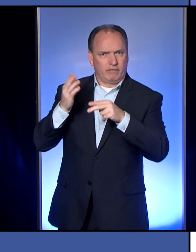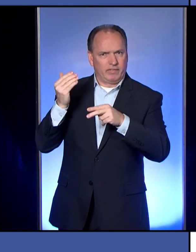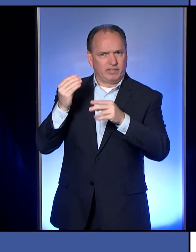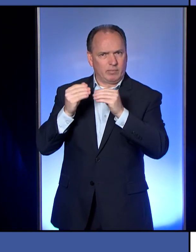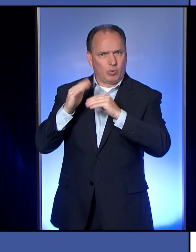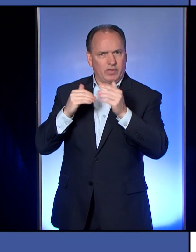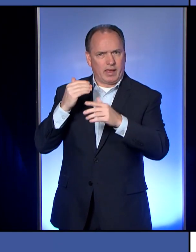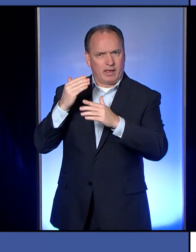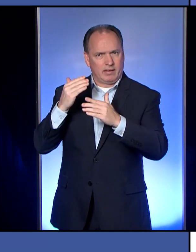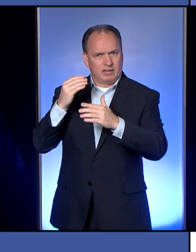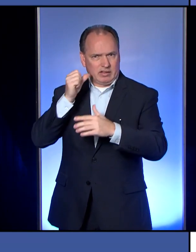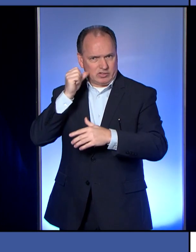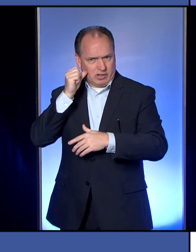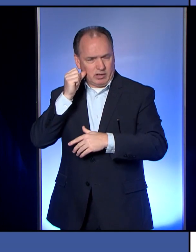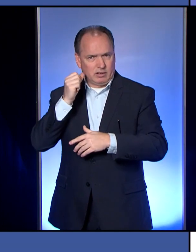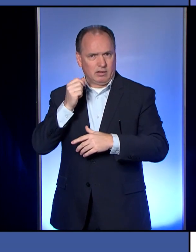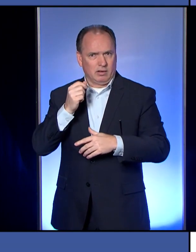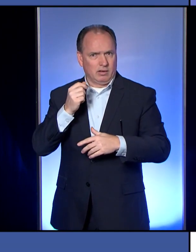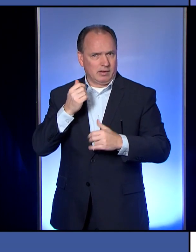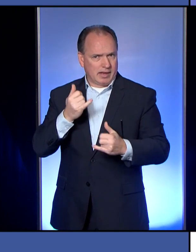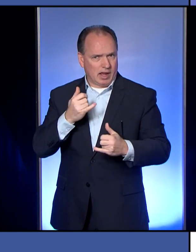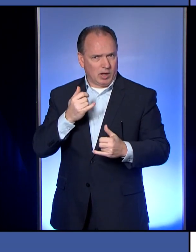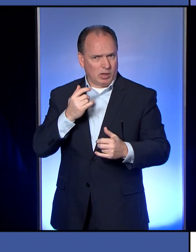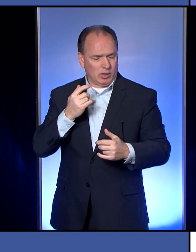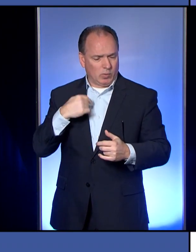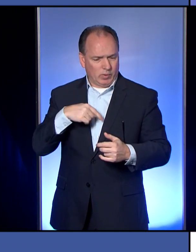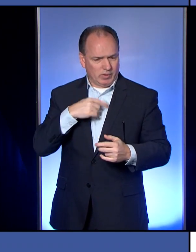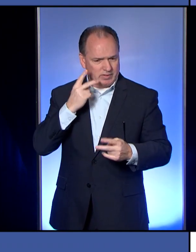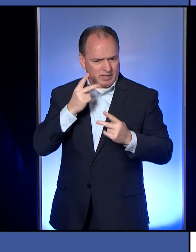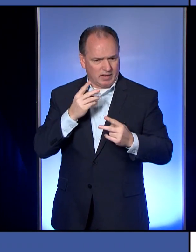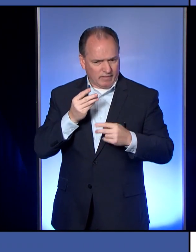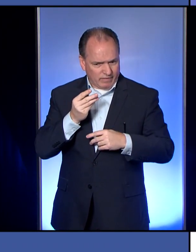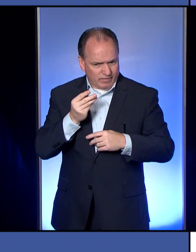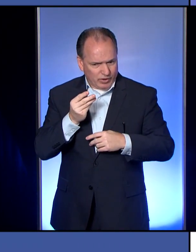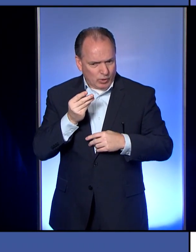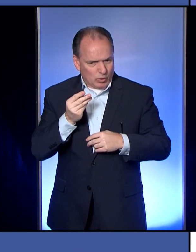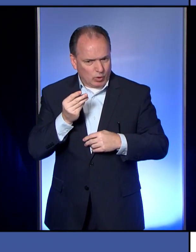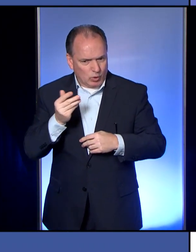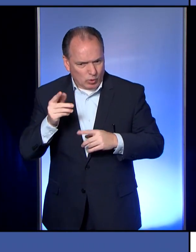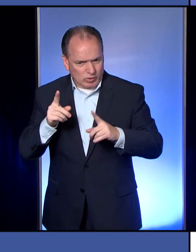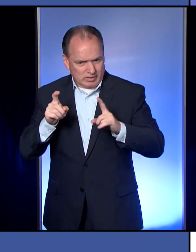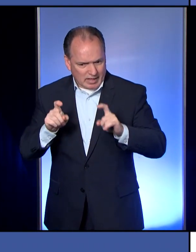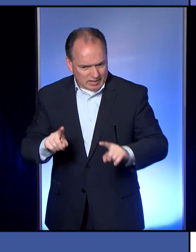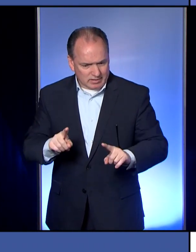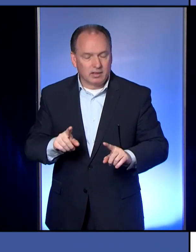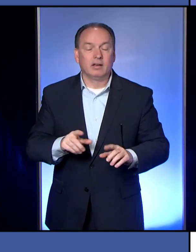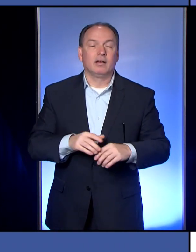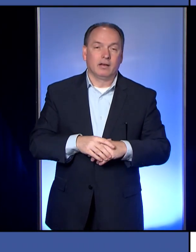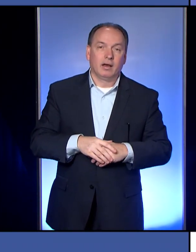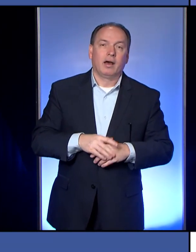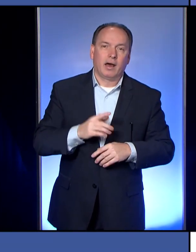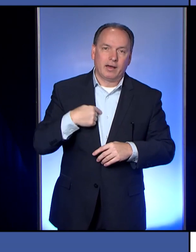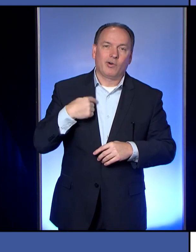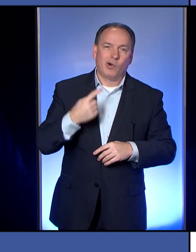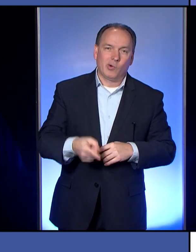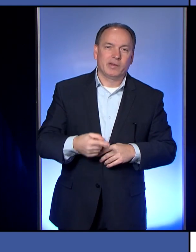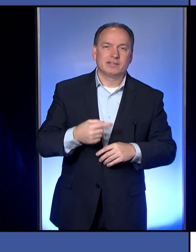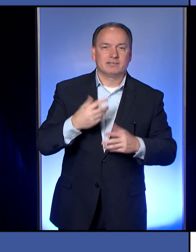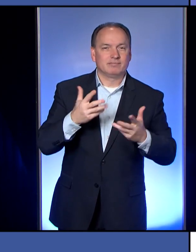tests than yesterday. Is it a concern at all that we're seeing relatively few tests? Well, as I've always said, we needed more tests. We need